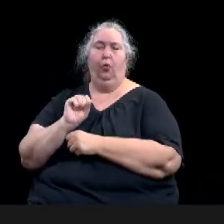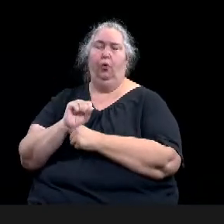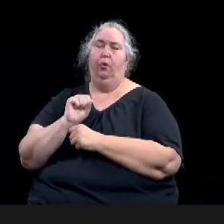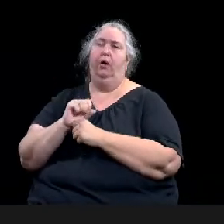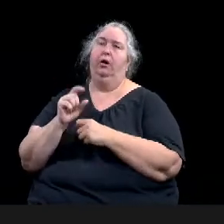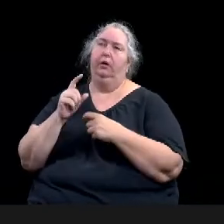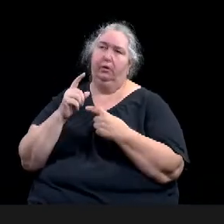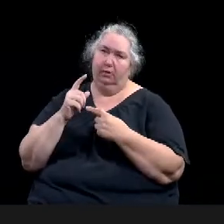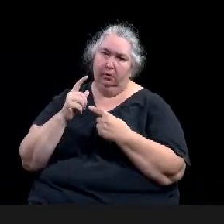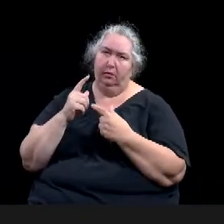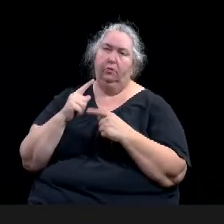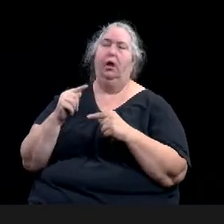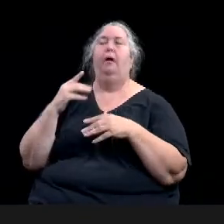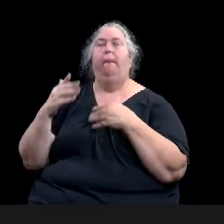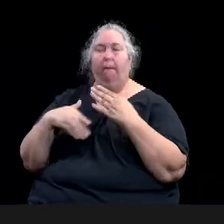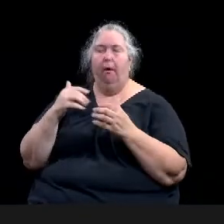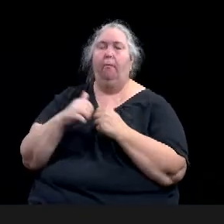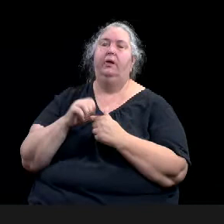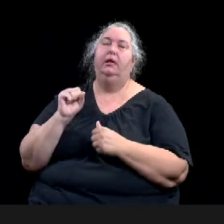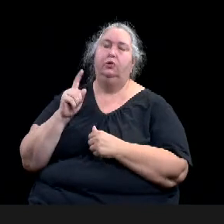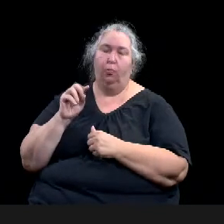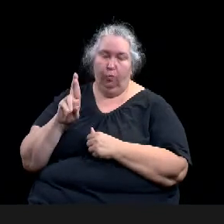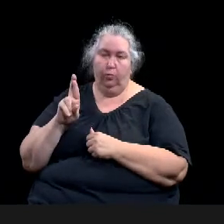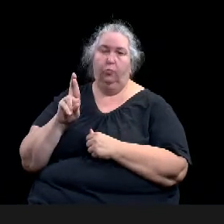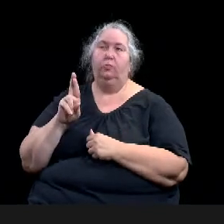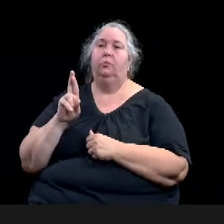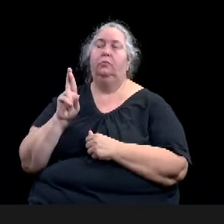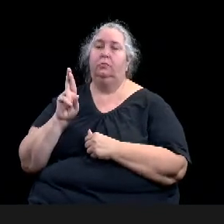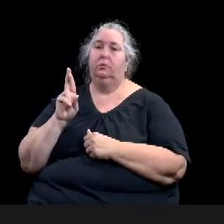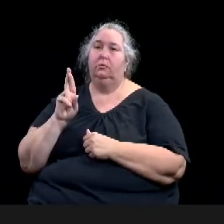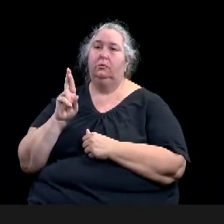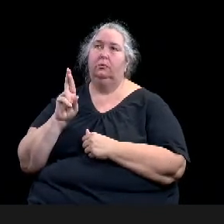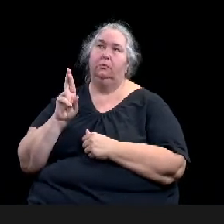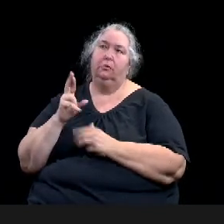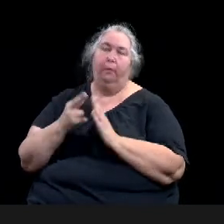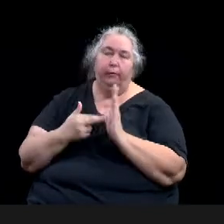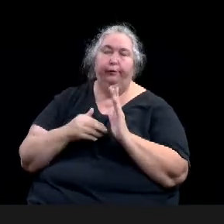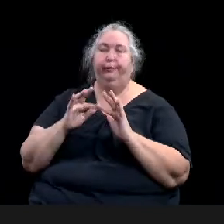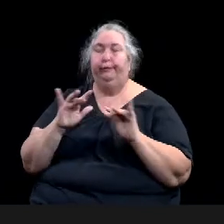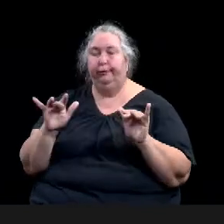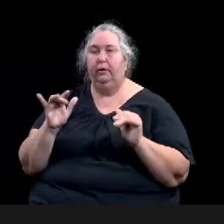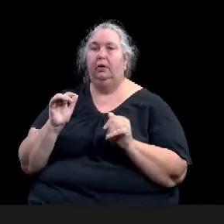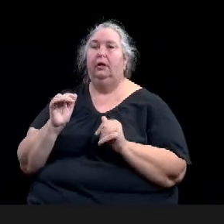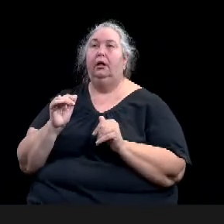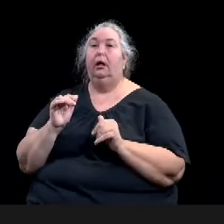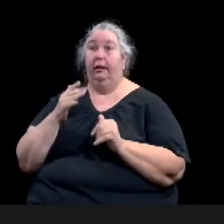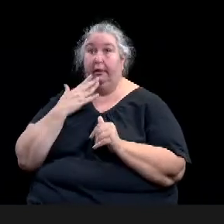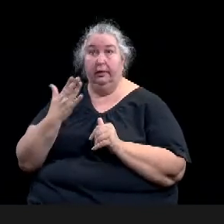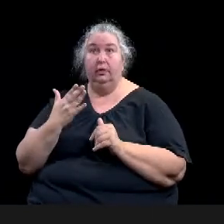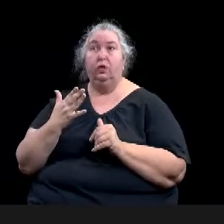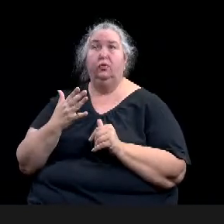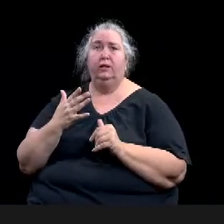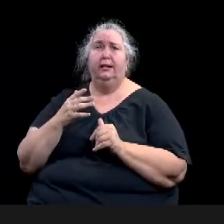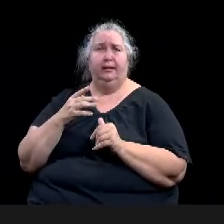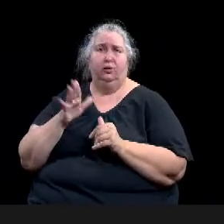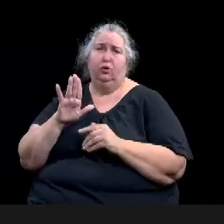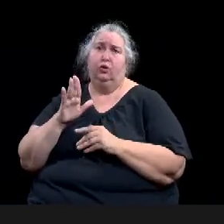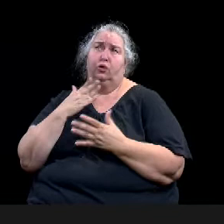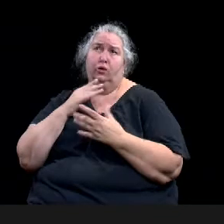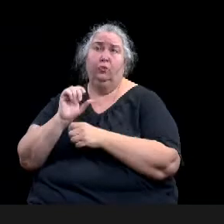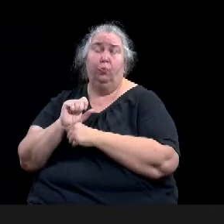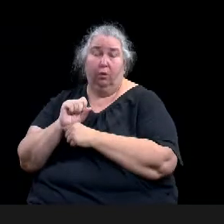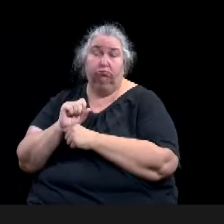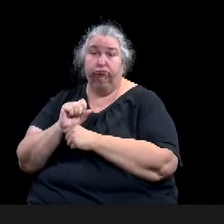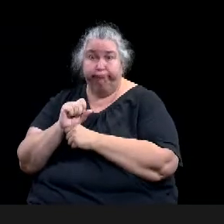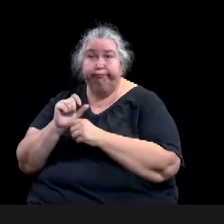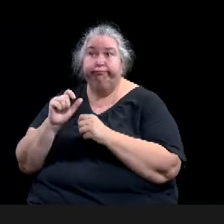and, and all of your good work shepherding, uh, development services as well. Are, when these applicants have, have come in,